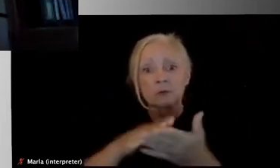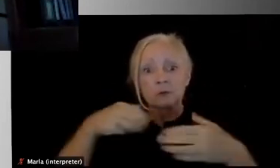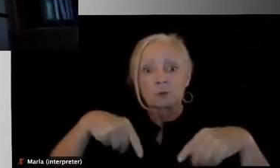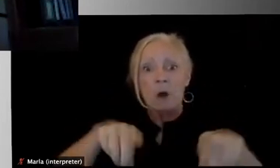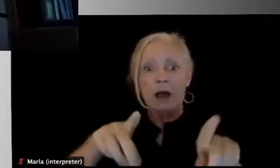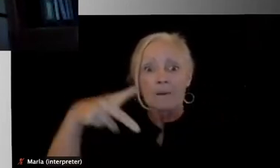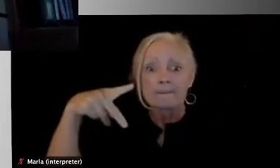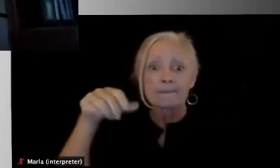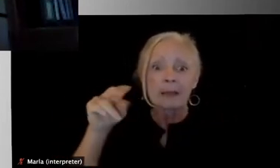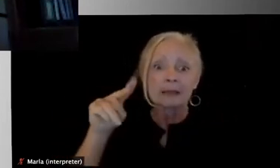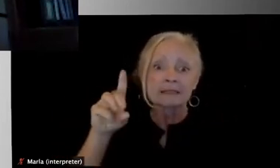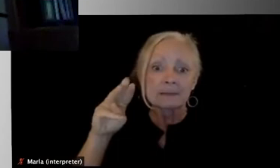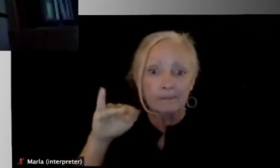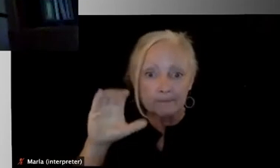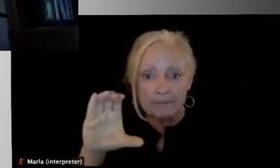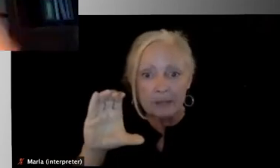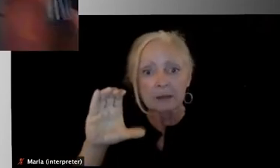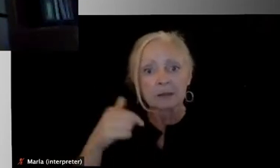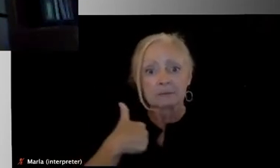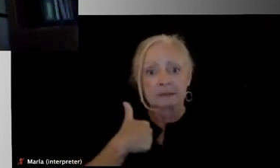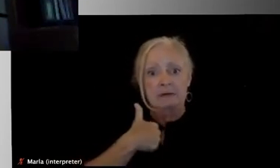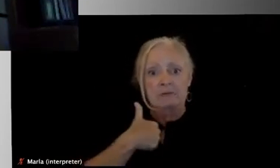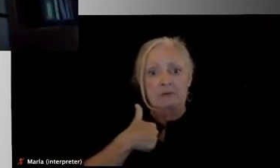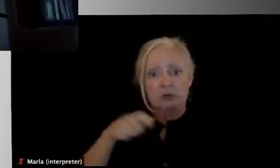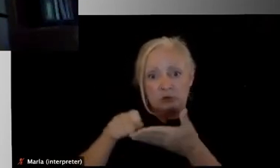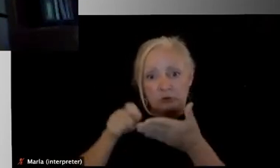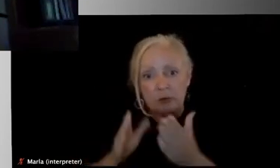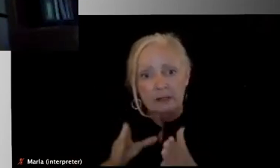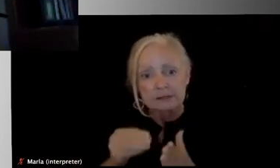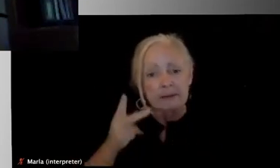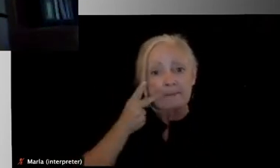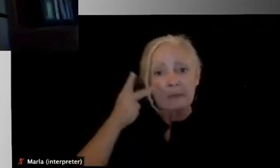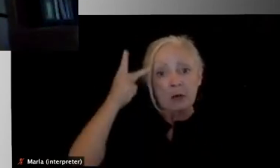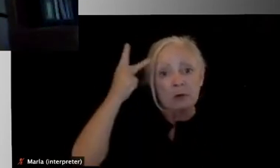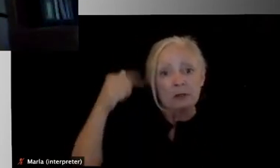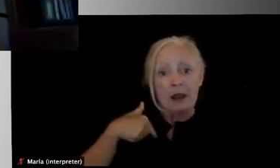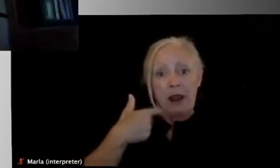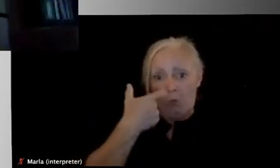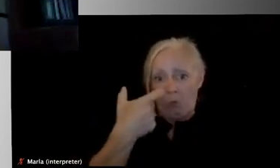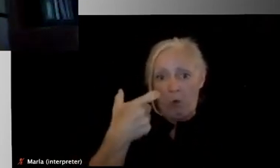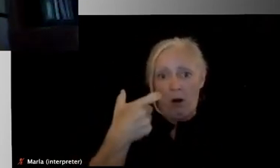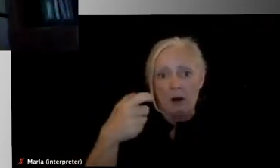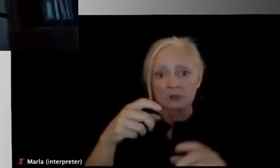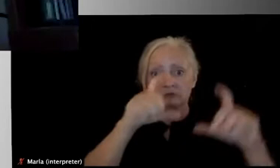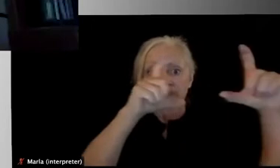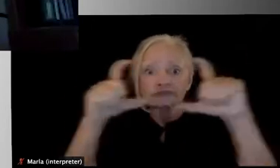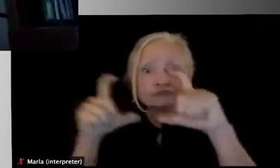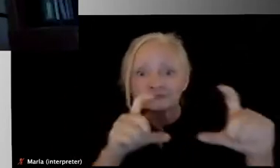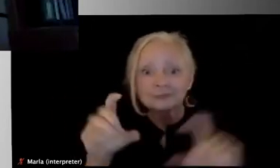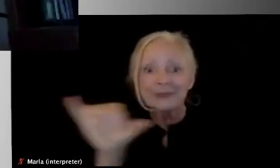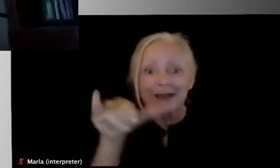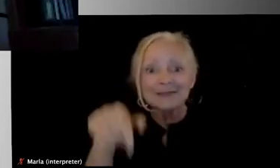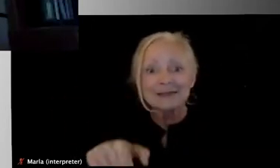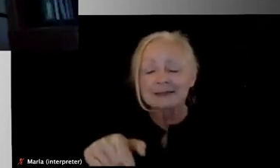as a journalist and a parent, I've watched a number of online forums similar to this, and there's always a lot more questions and topics